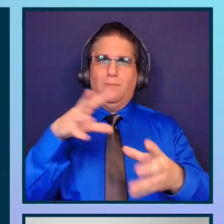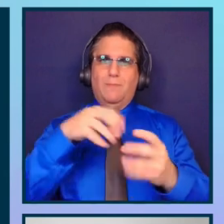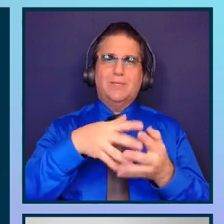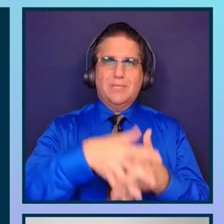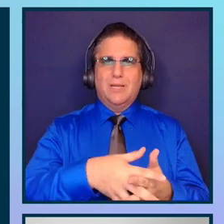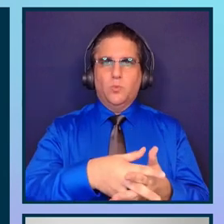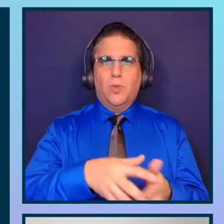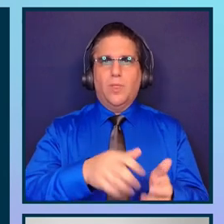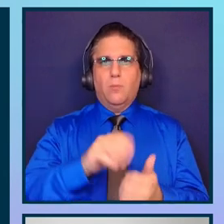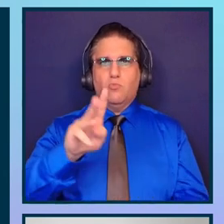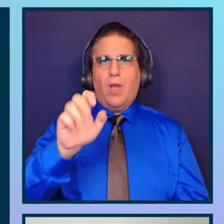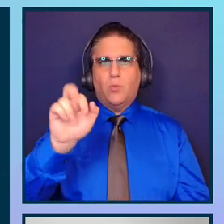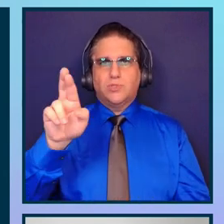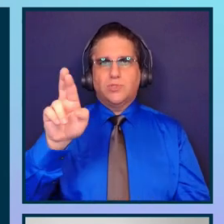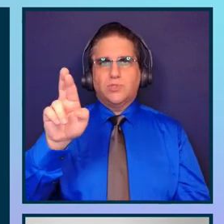browser.